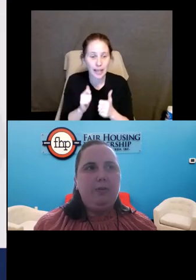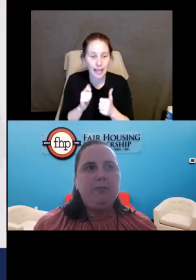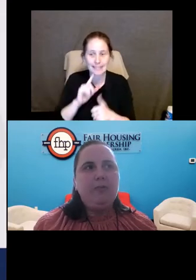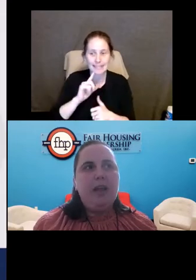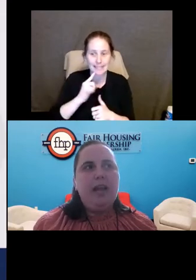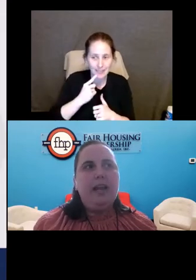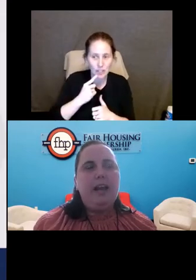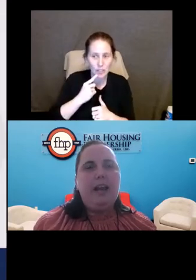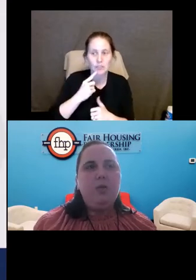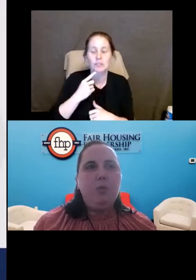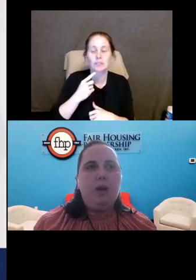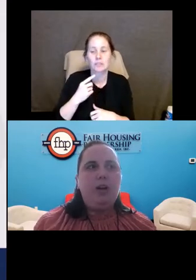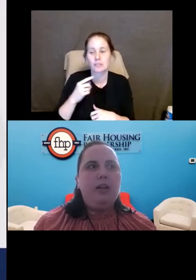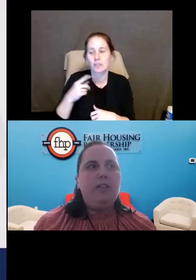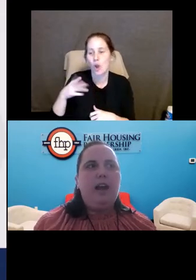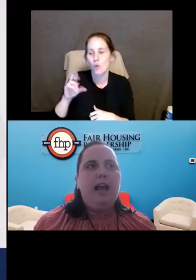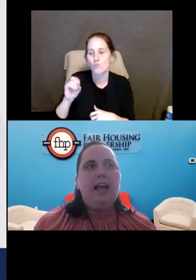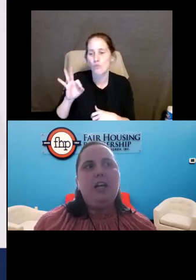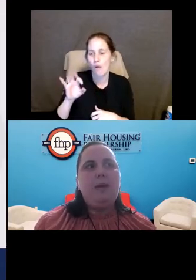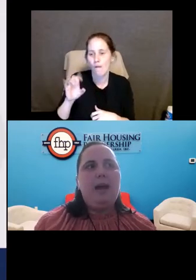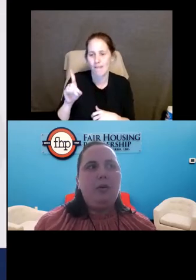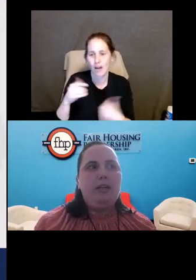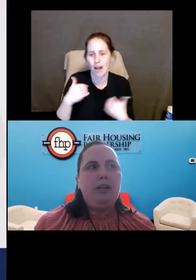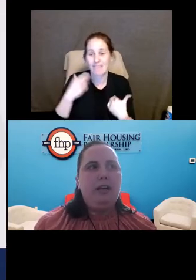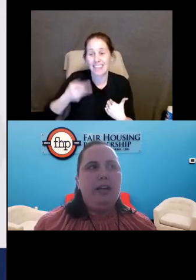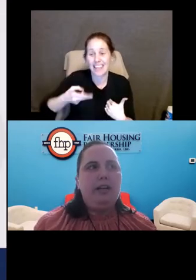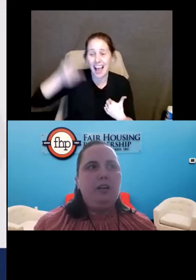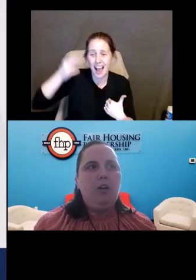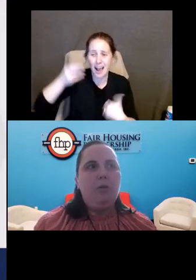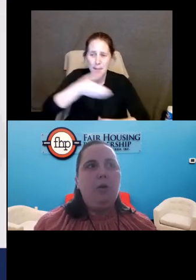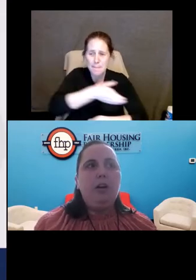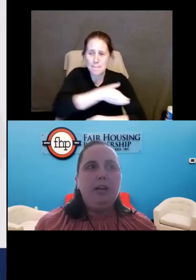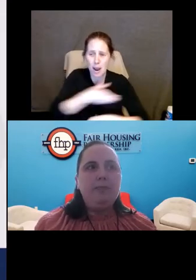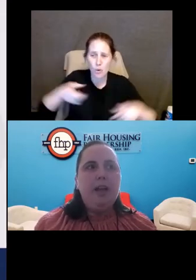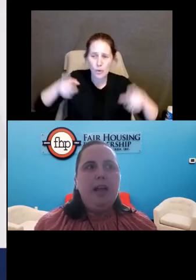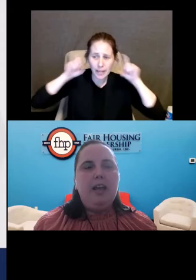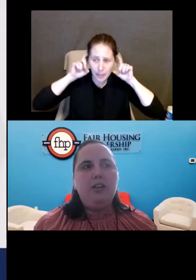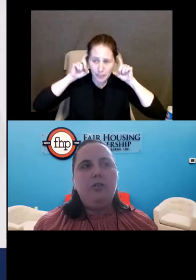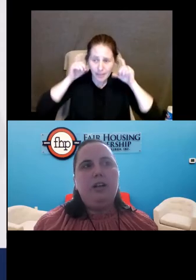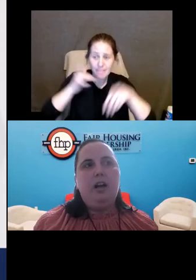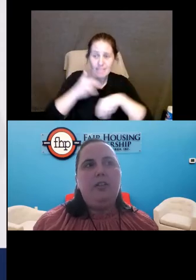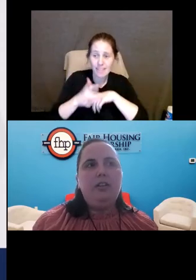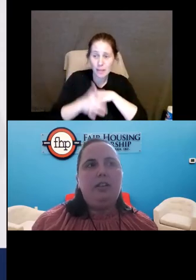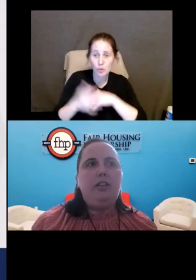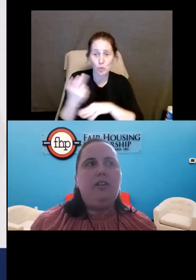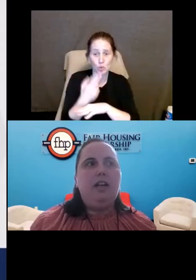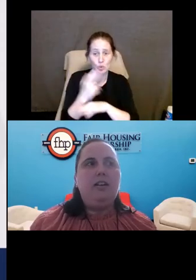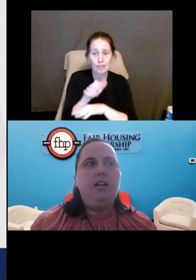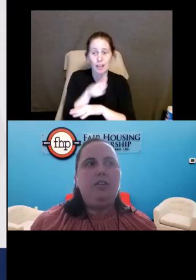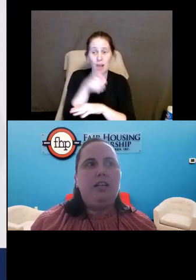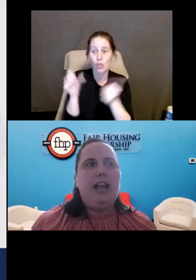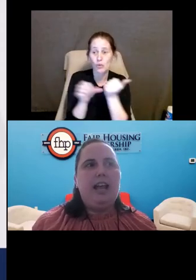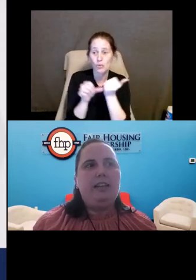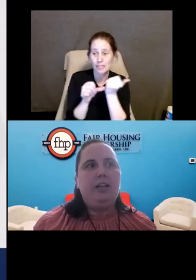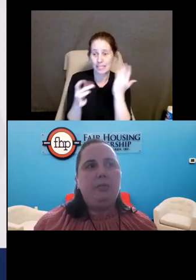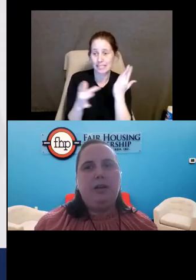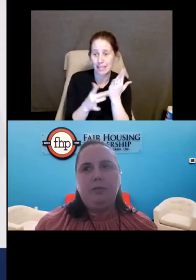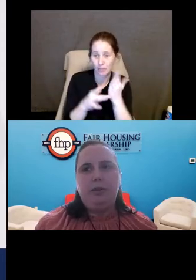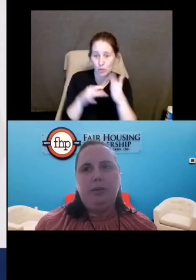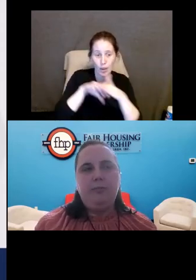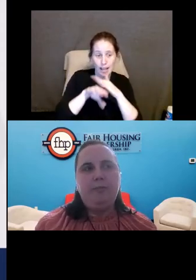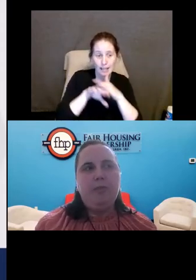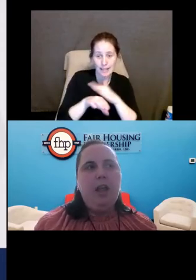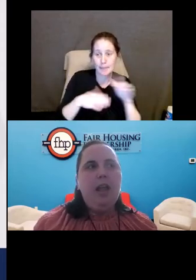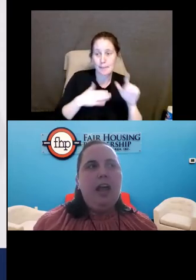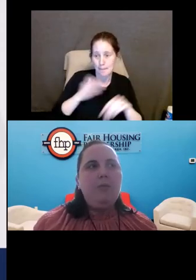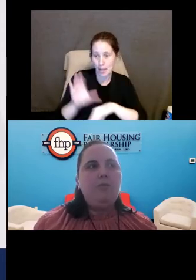to profile. And I am wearing the highest powered hearing aids on the market, and using other assisted technology to access my